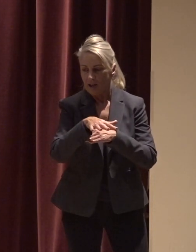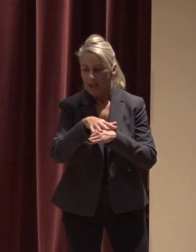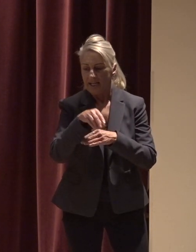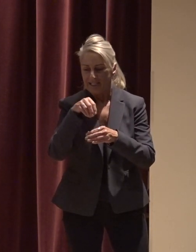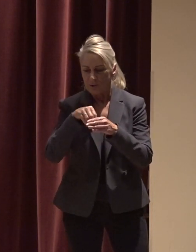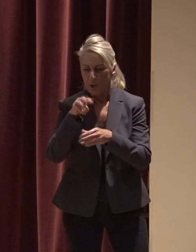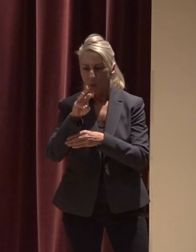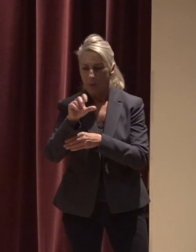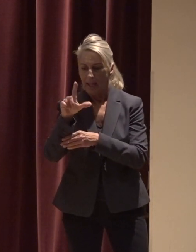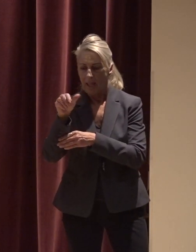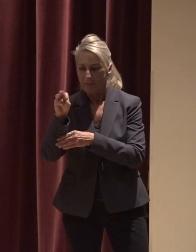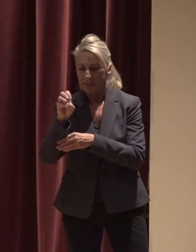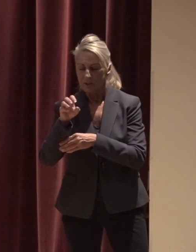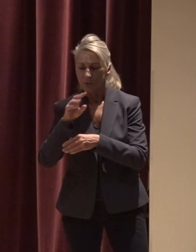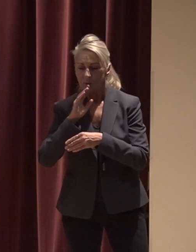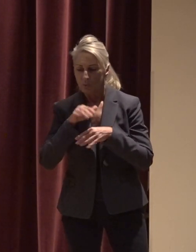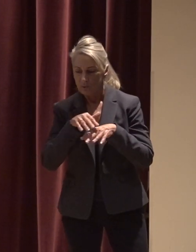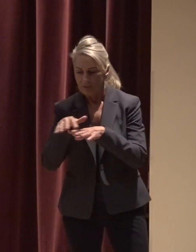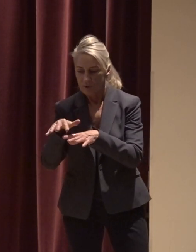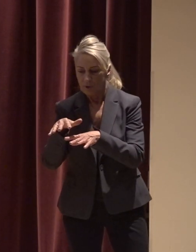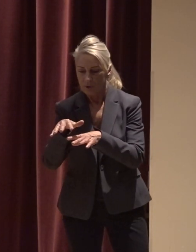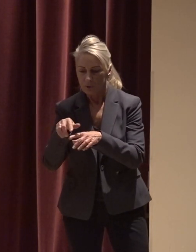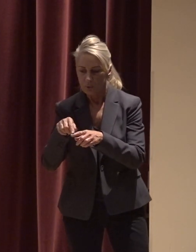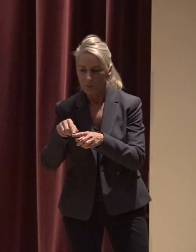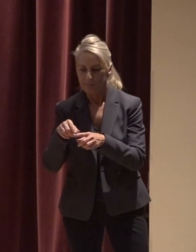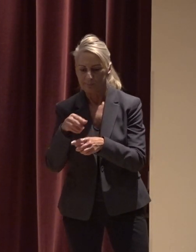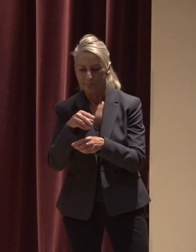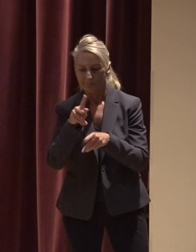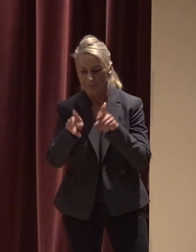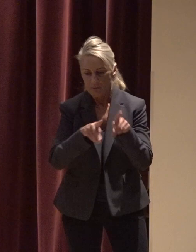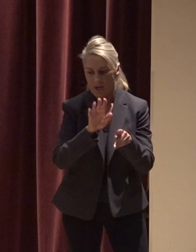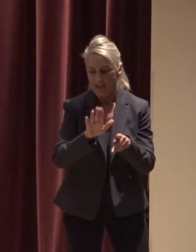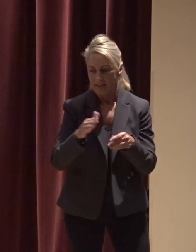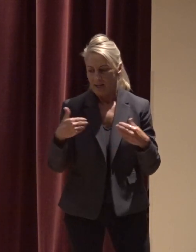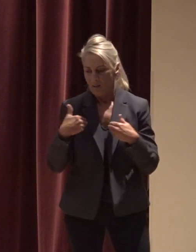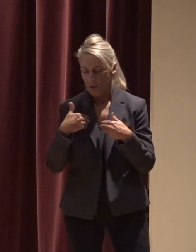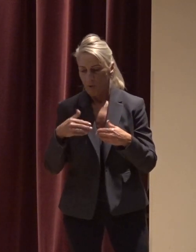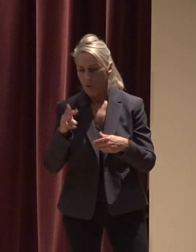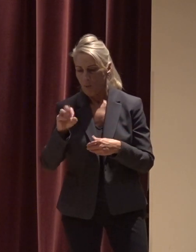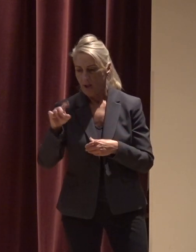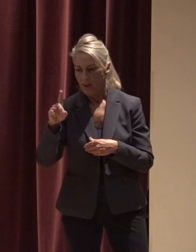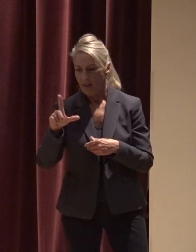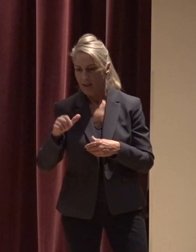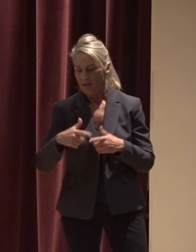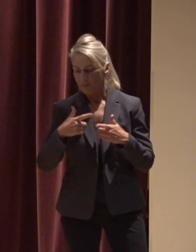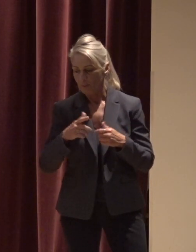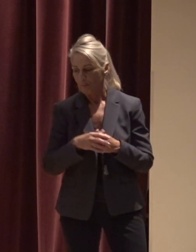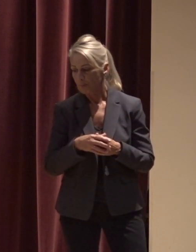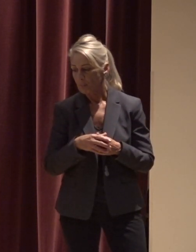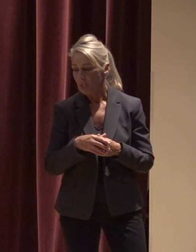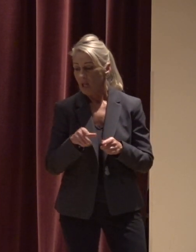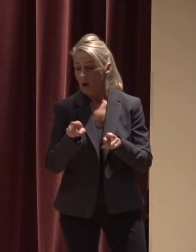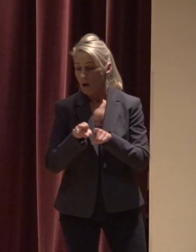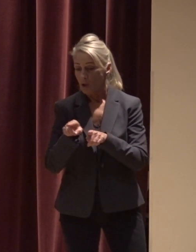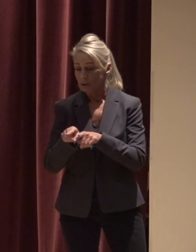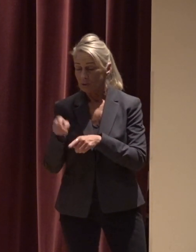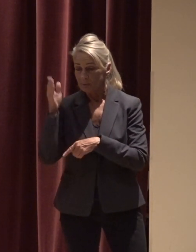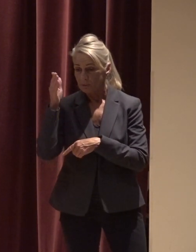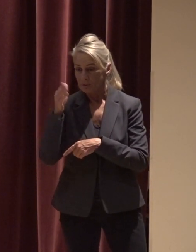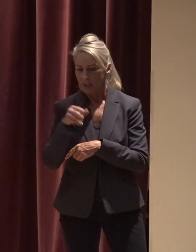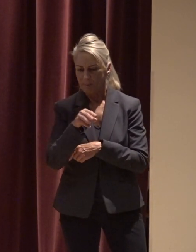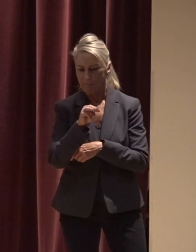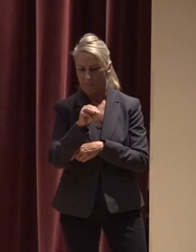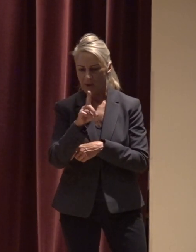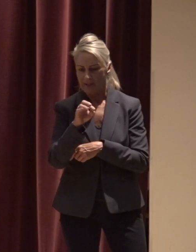River for downstream populations of humans and wildlife and bringing us home tonight with our presentation on this year's stream crew is Meredith